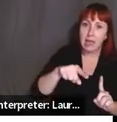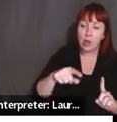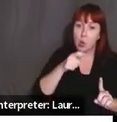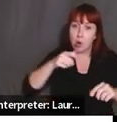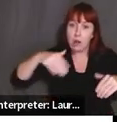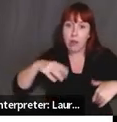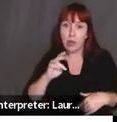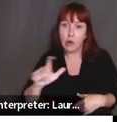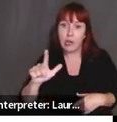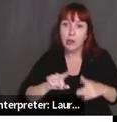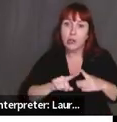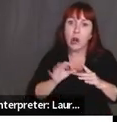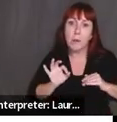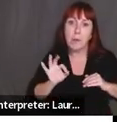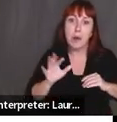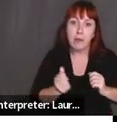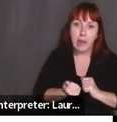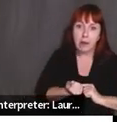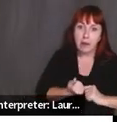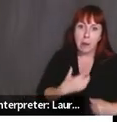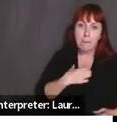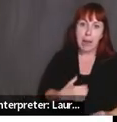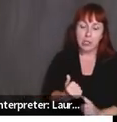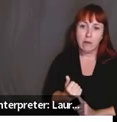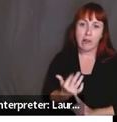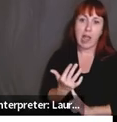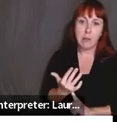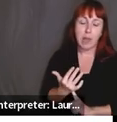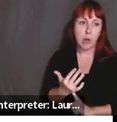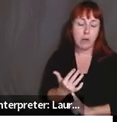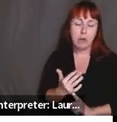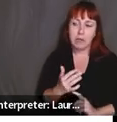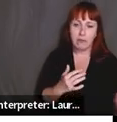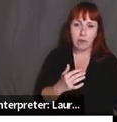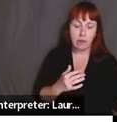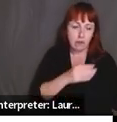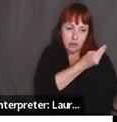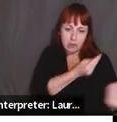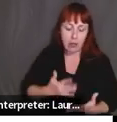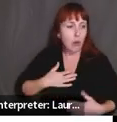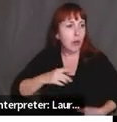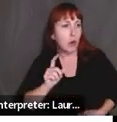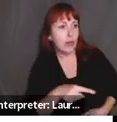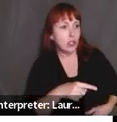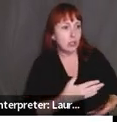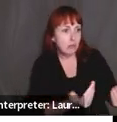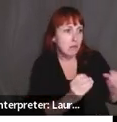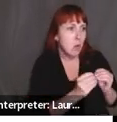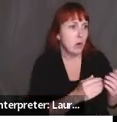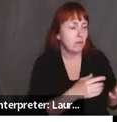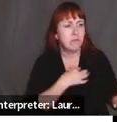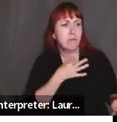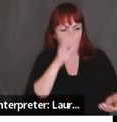start that little flame that will ask them to question anything that comes, uh, their path, you know.